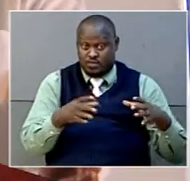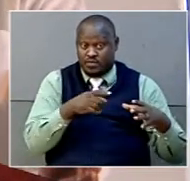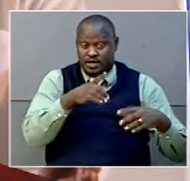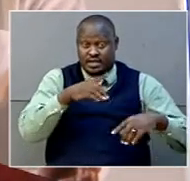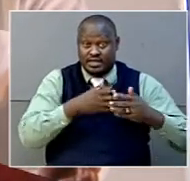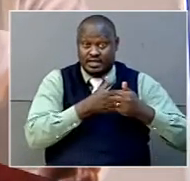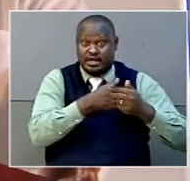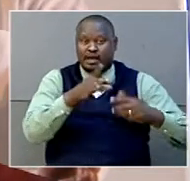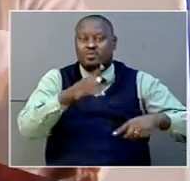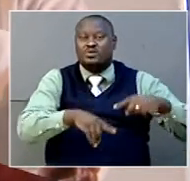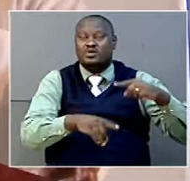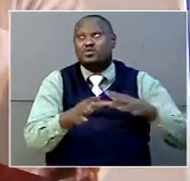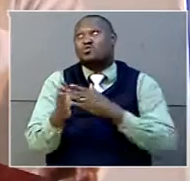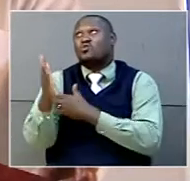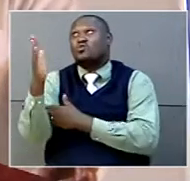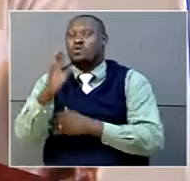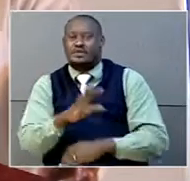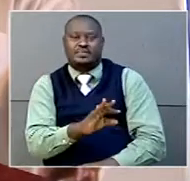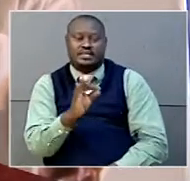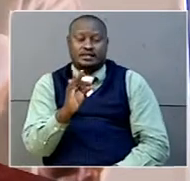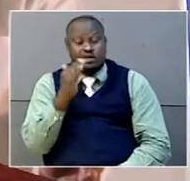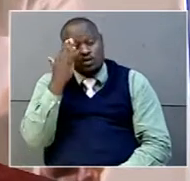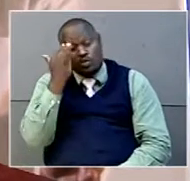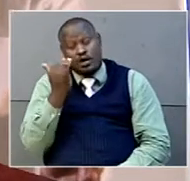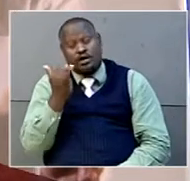whom God has... Because the...